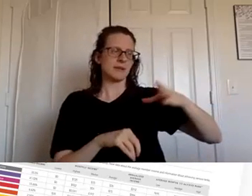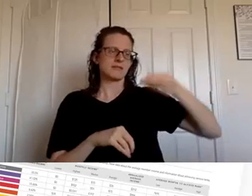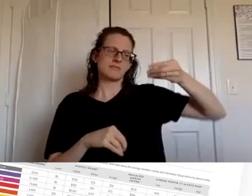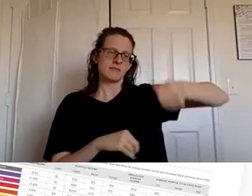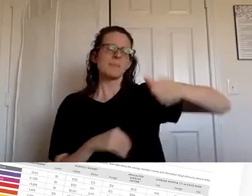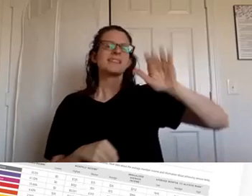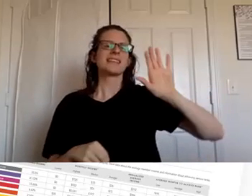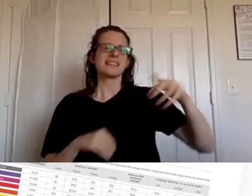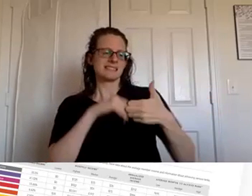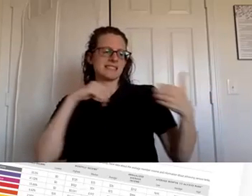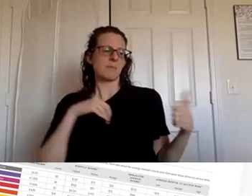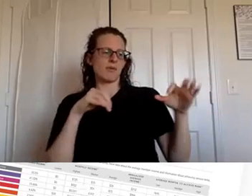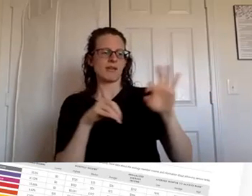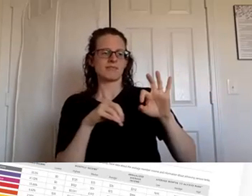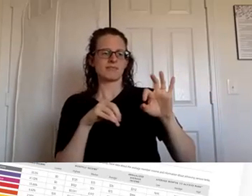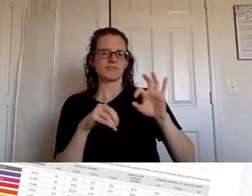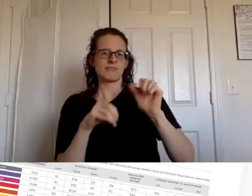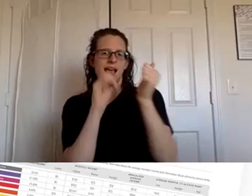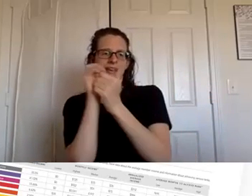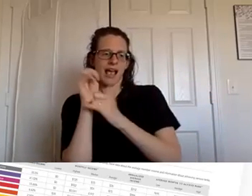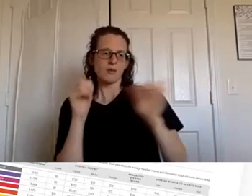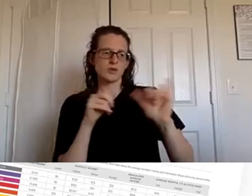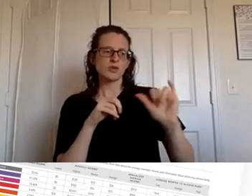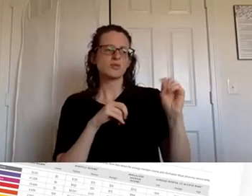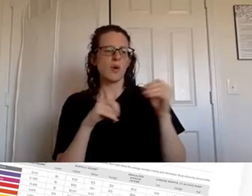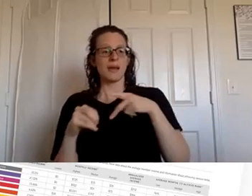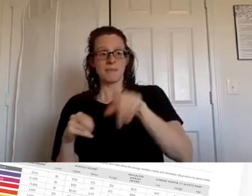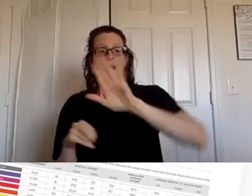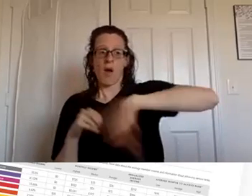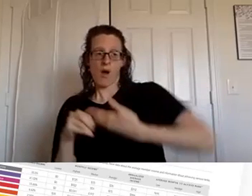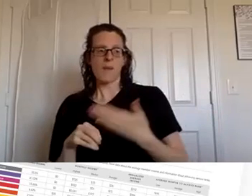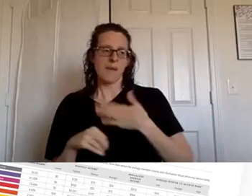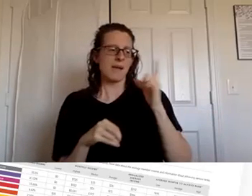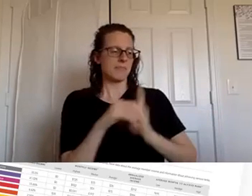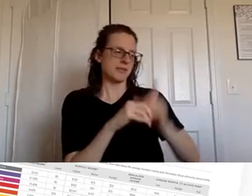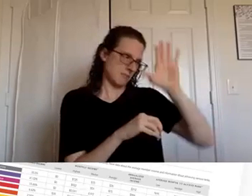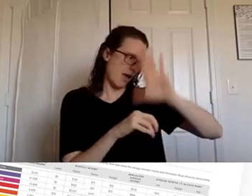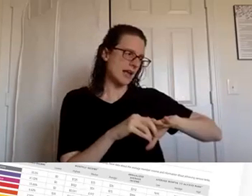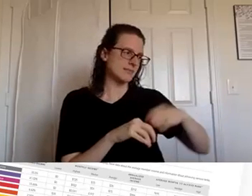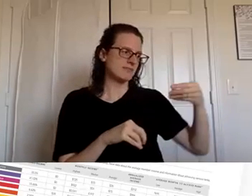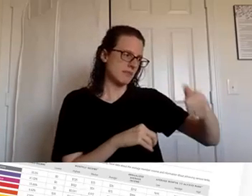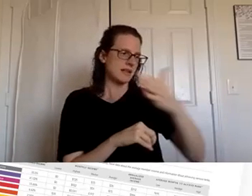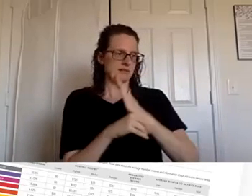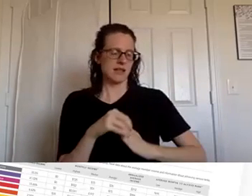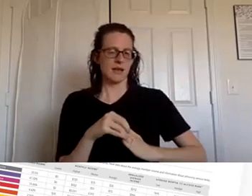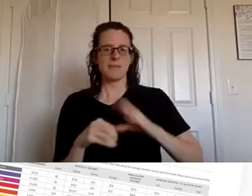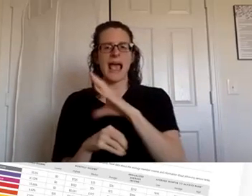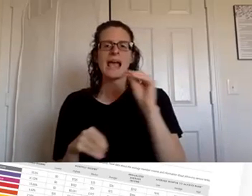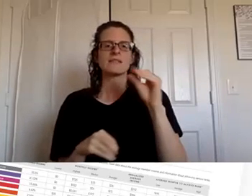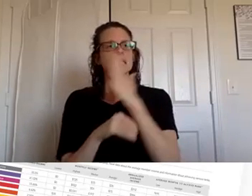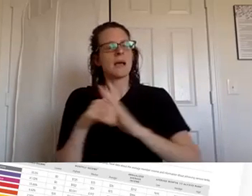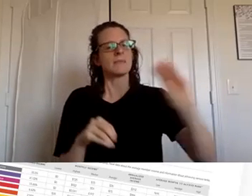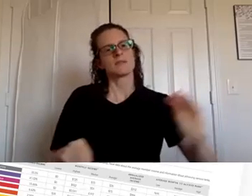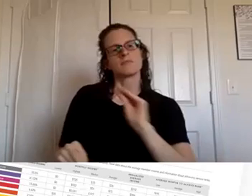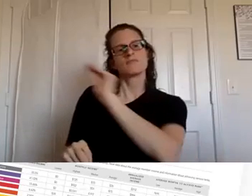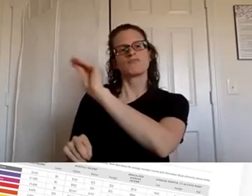as well um and then I have some that I put into a savings account for